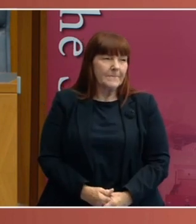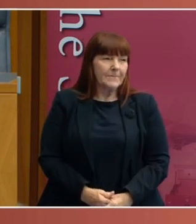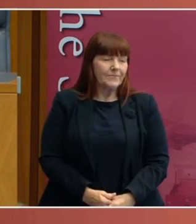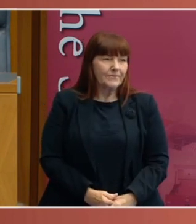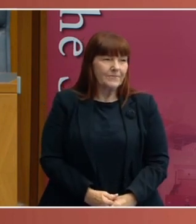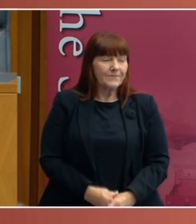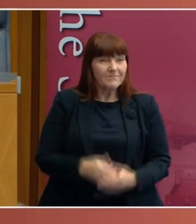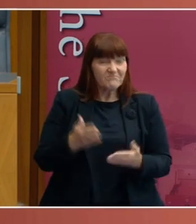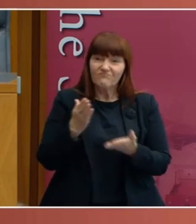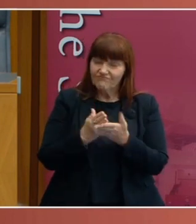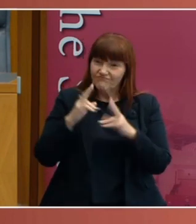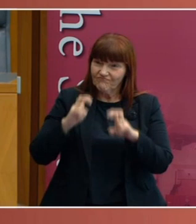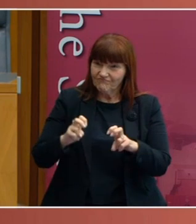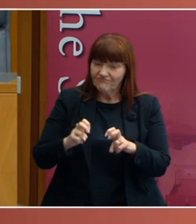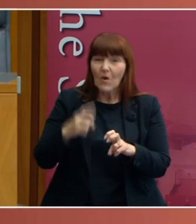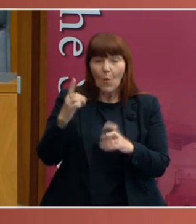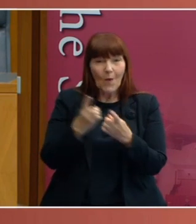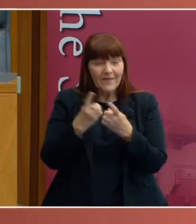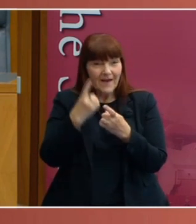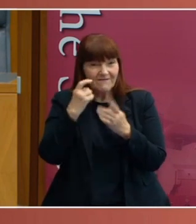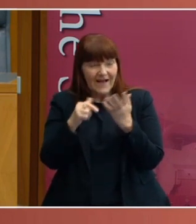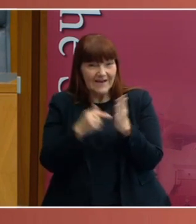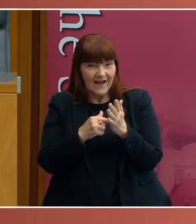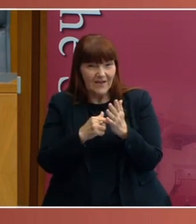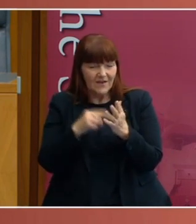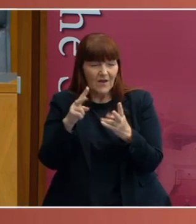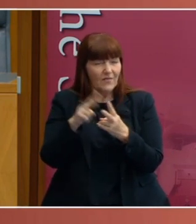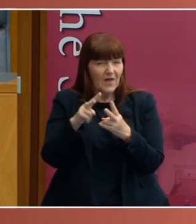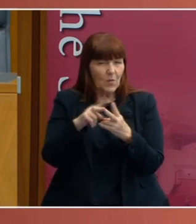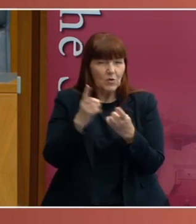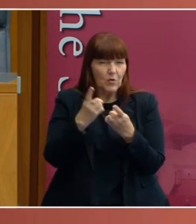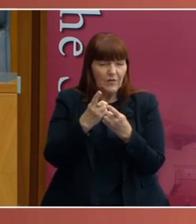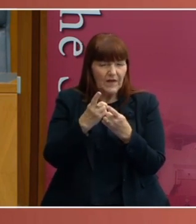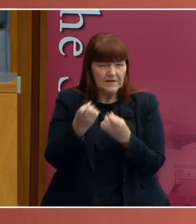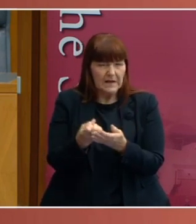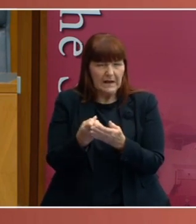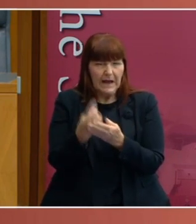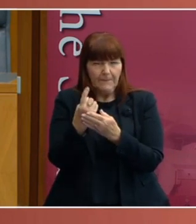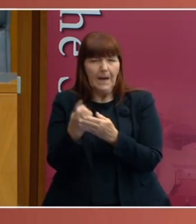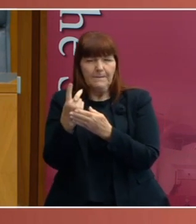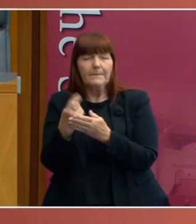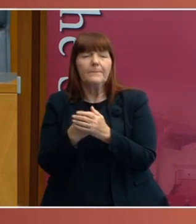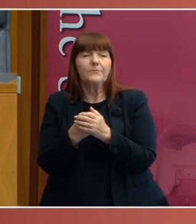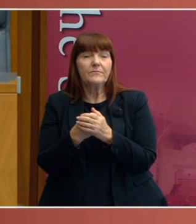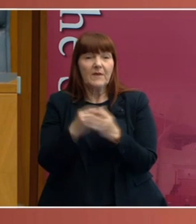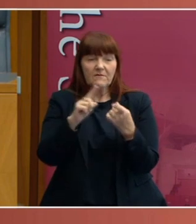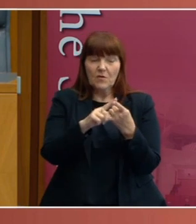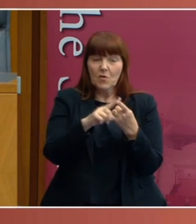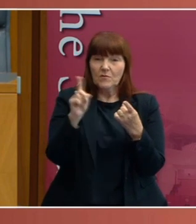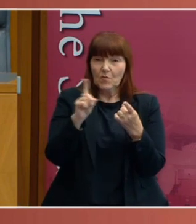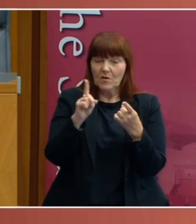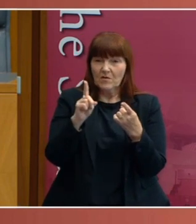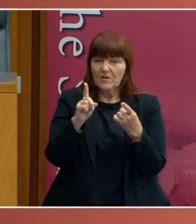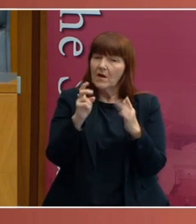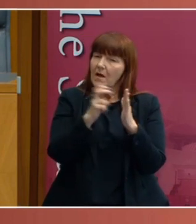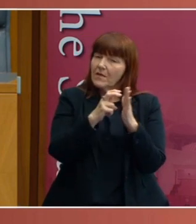And so, that's what I did. Well, the one thing I did find out was there were two red flags in those files. The first was that the